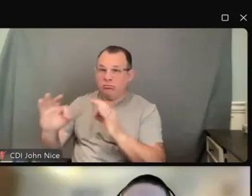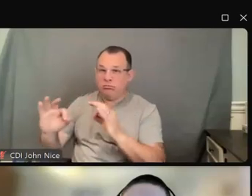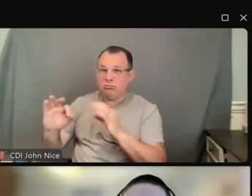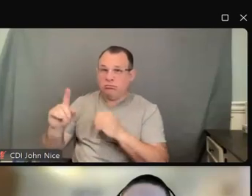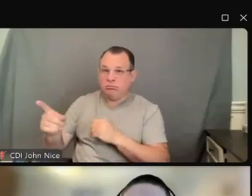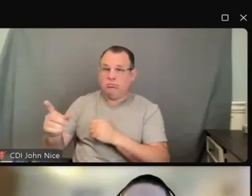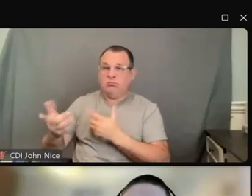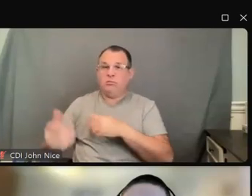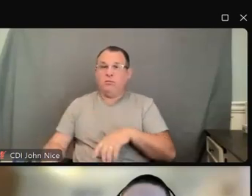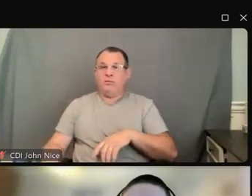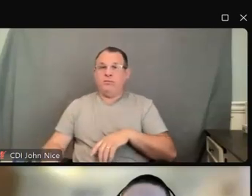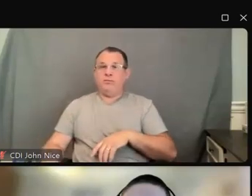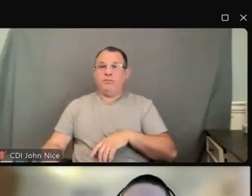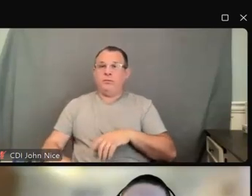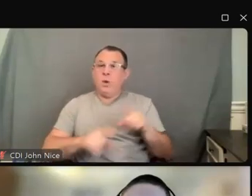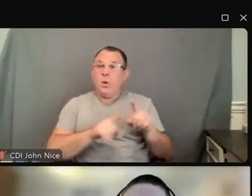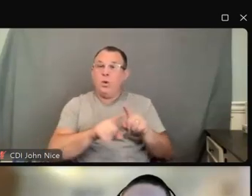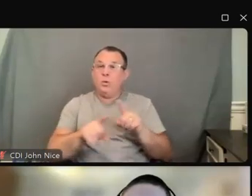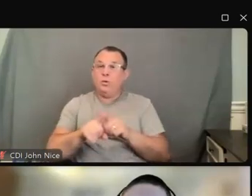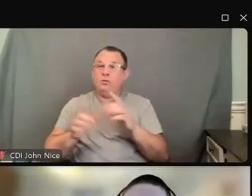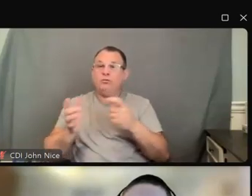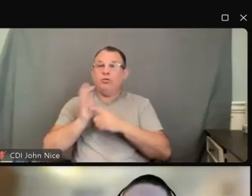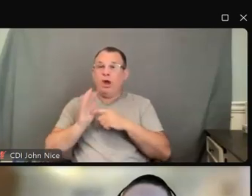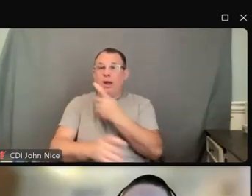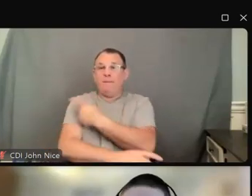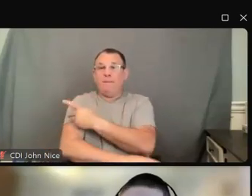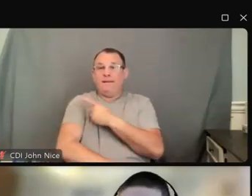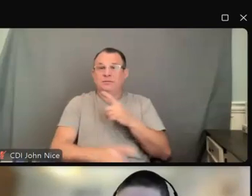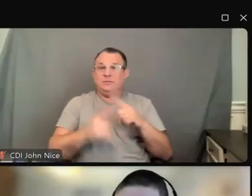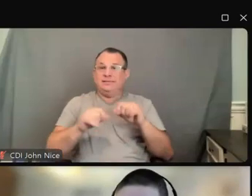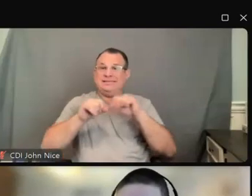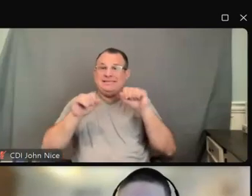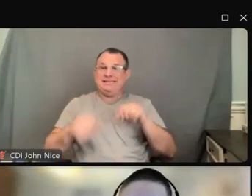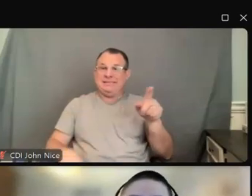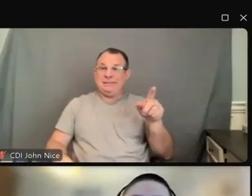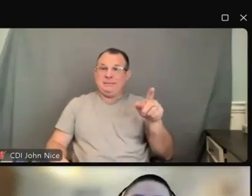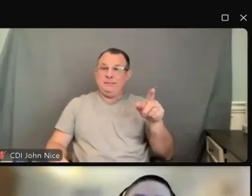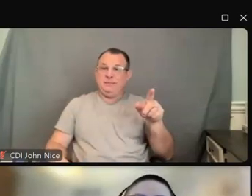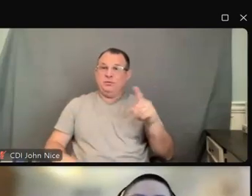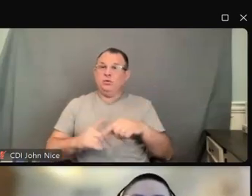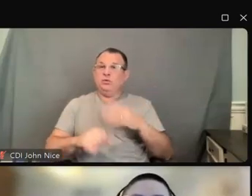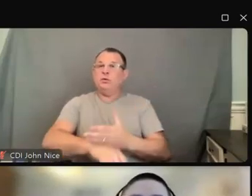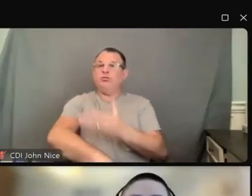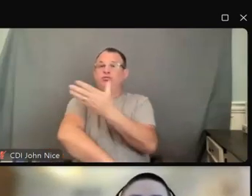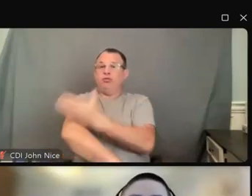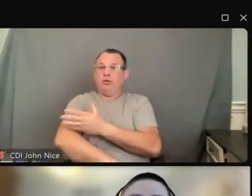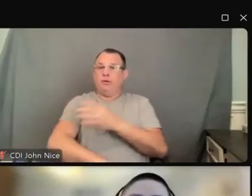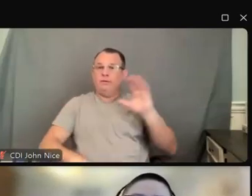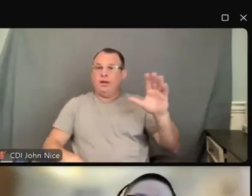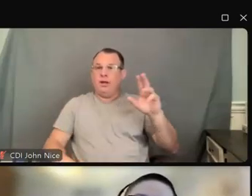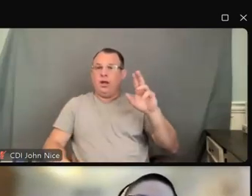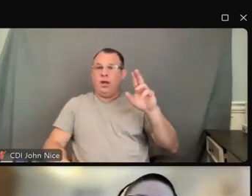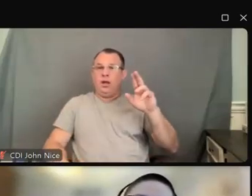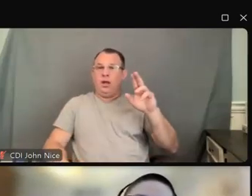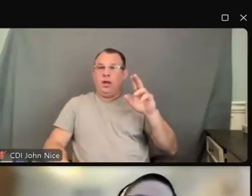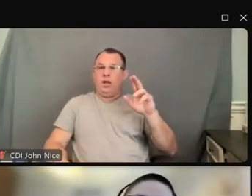It also required the hospital health care system to improve and upgrade its reviewing process,